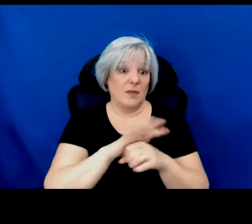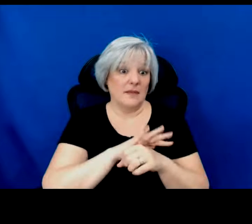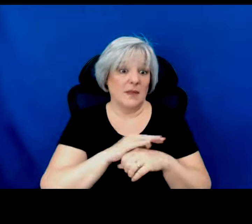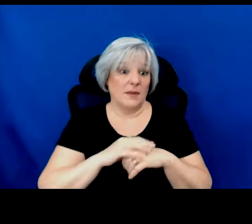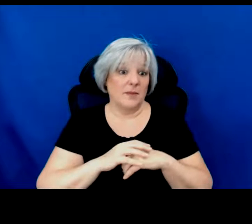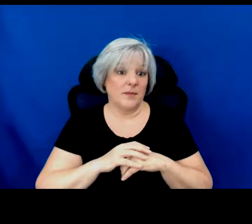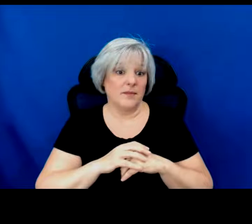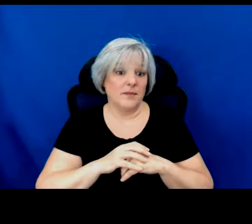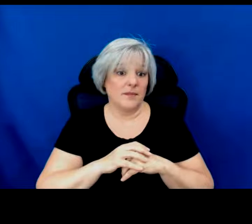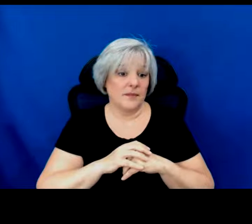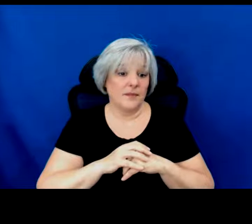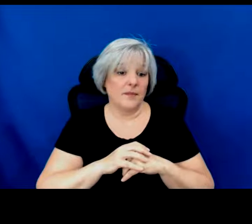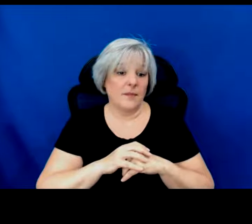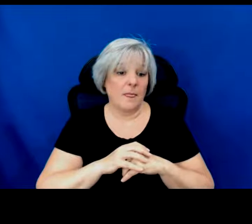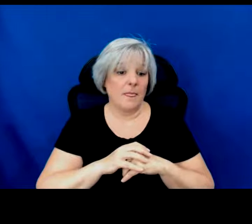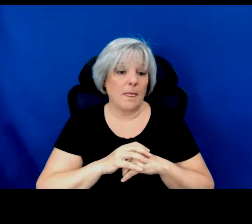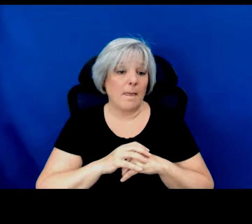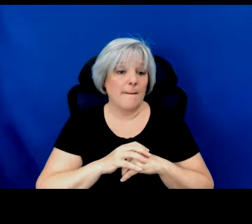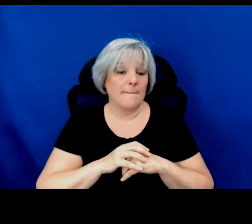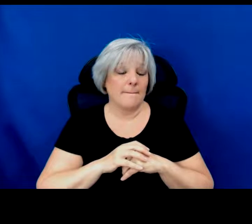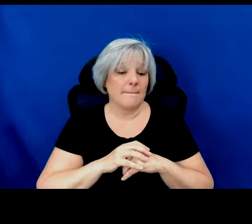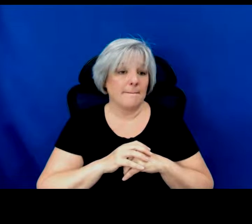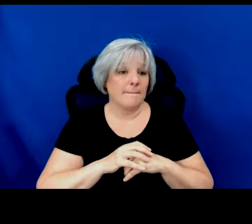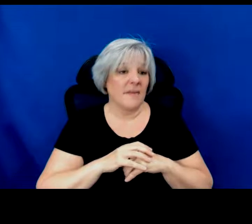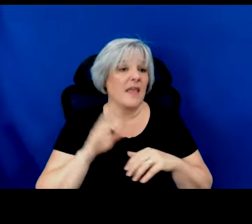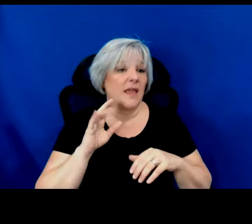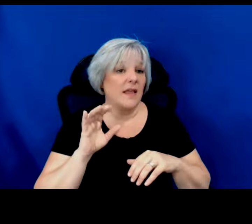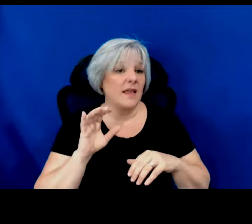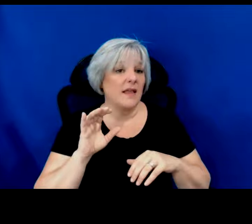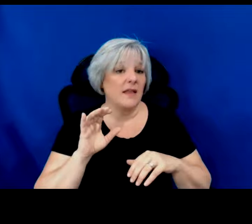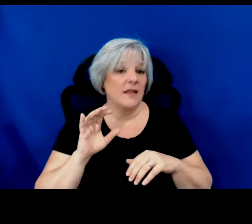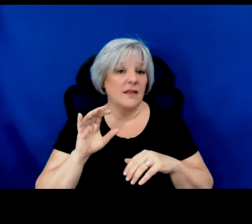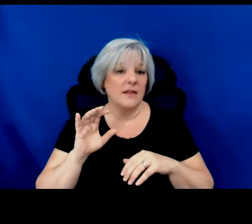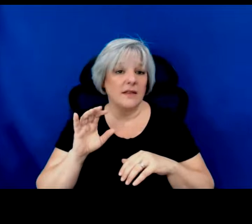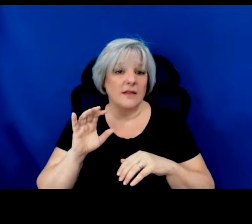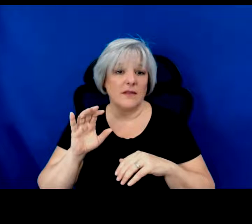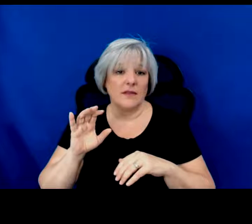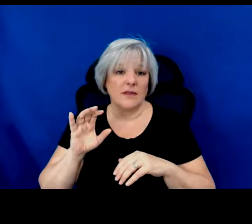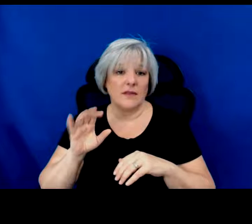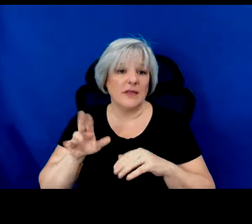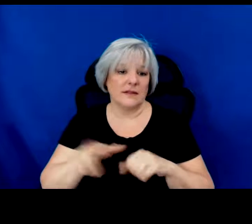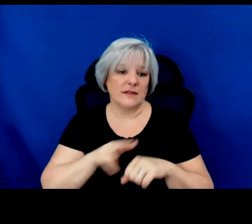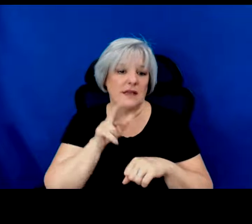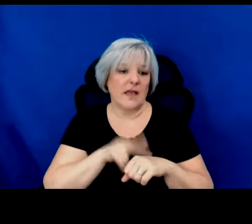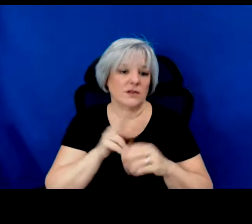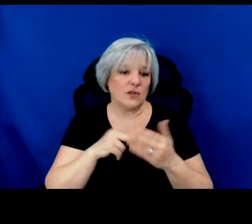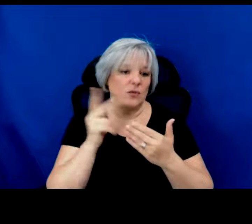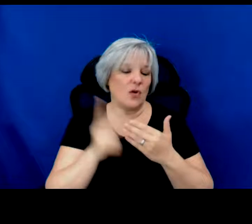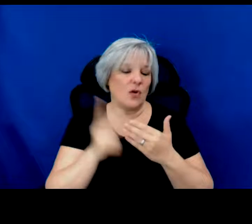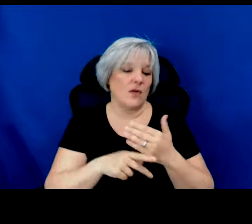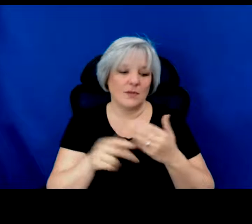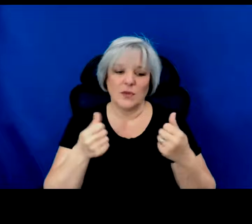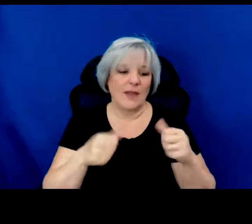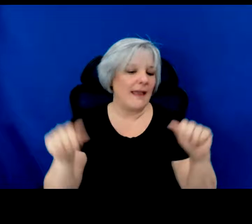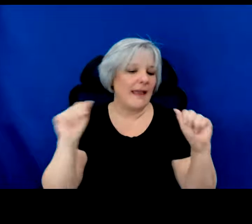So, and that's a national, that's a national program. So if you have any,